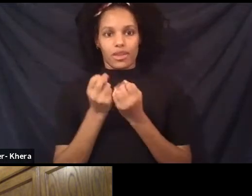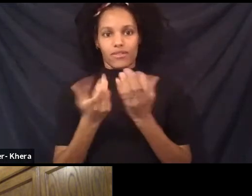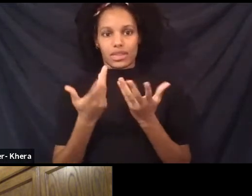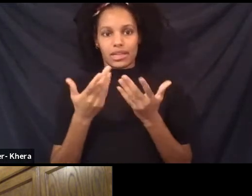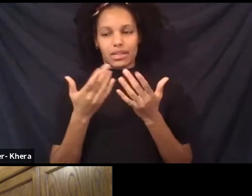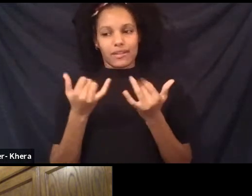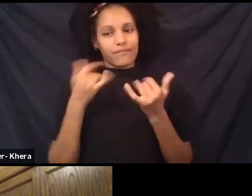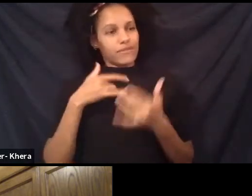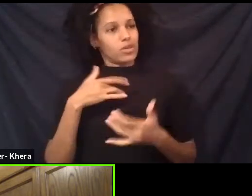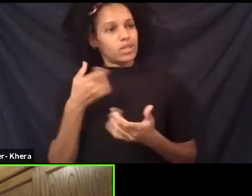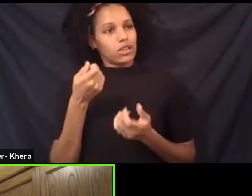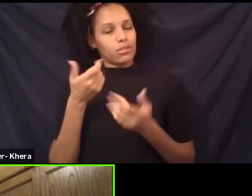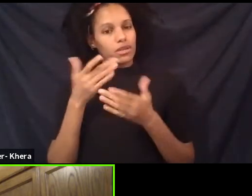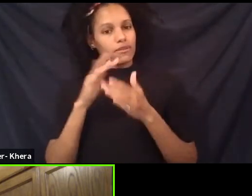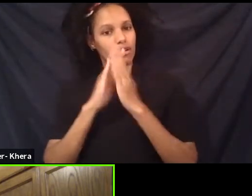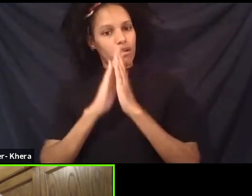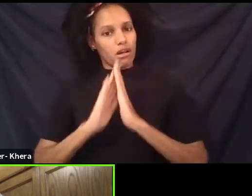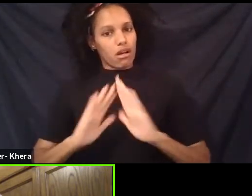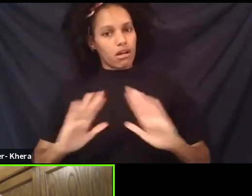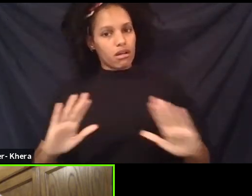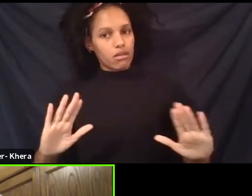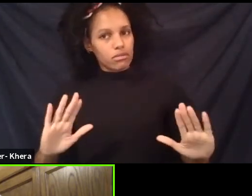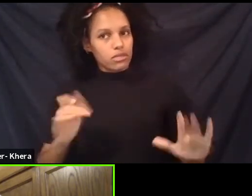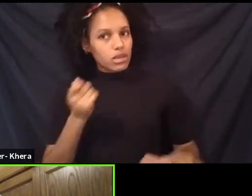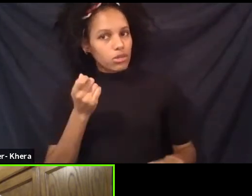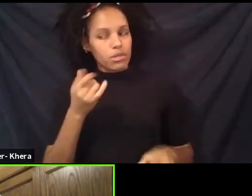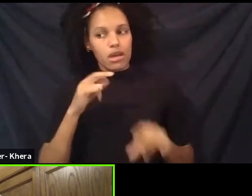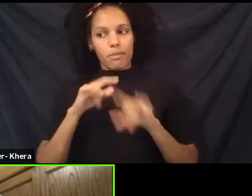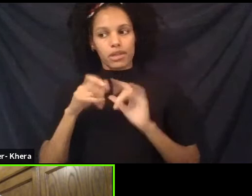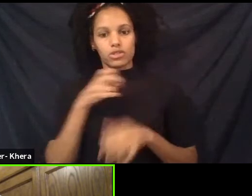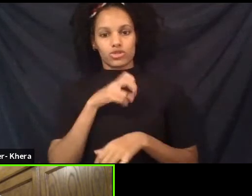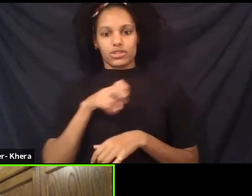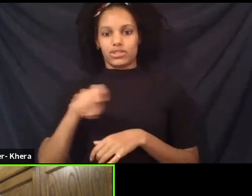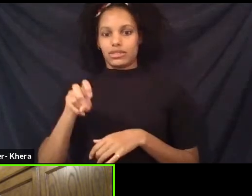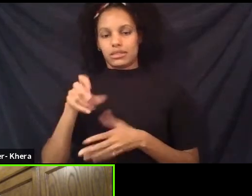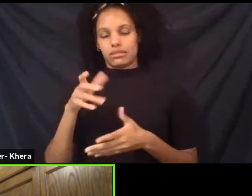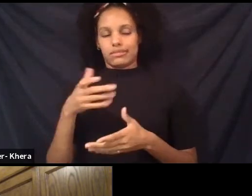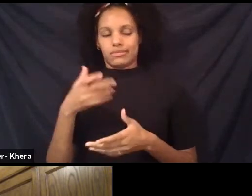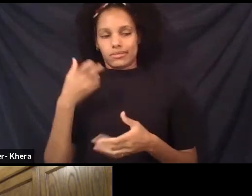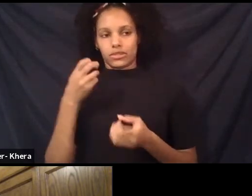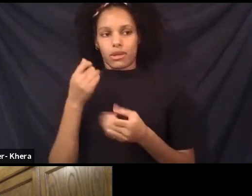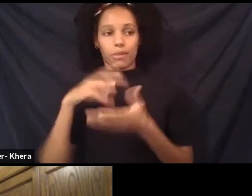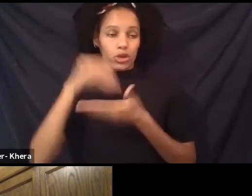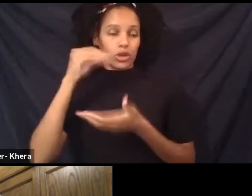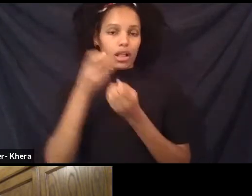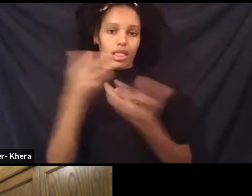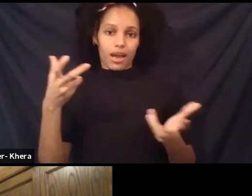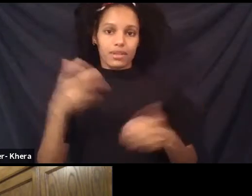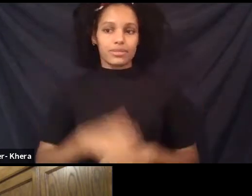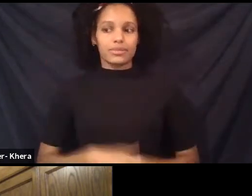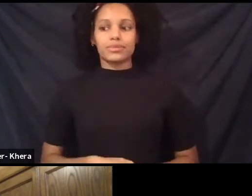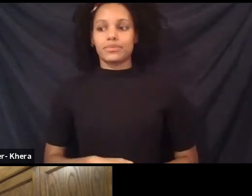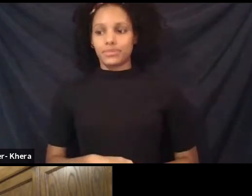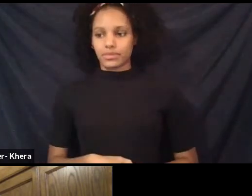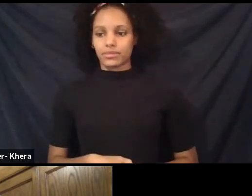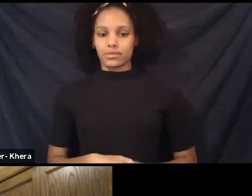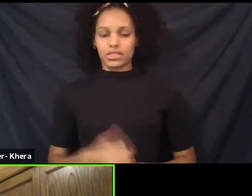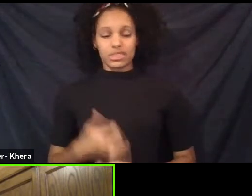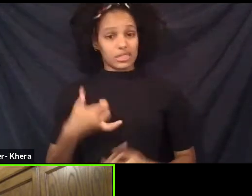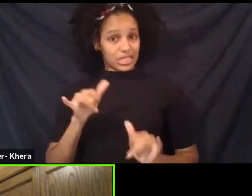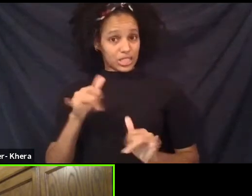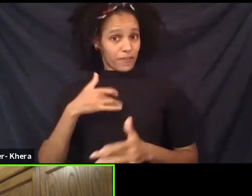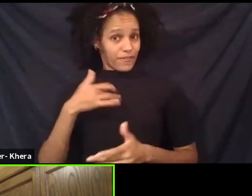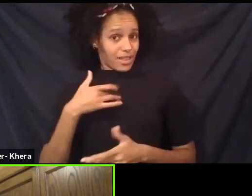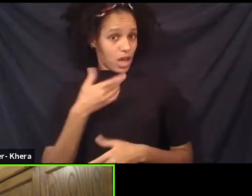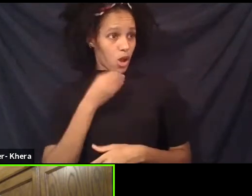landing. It's been quite the transition, learning a lot, learning a lot. Does it still feel like home for you